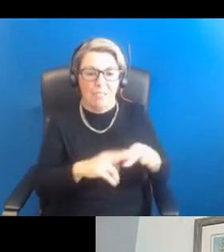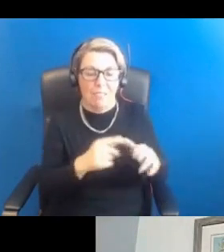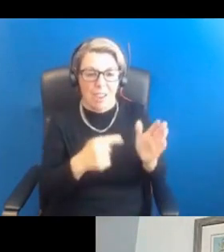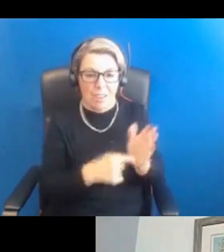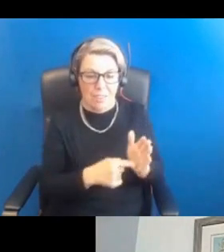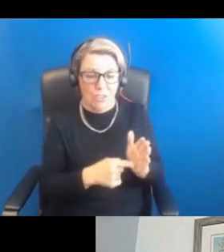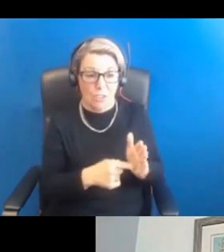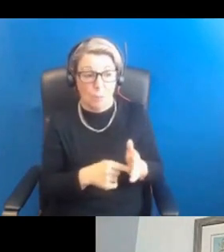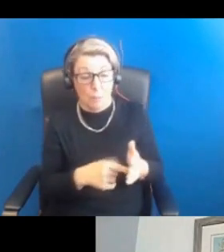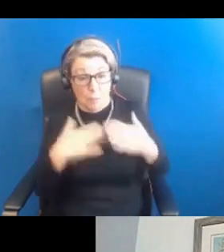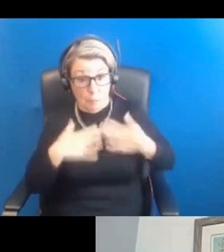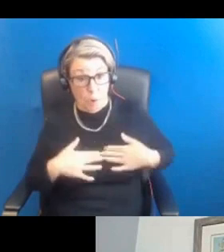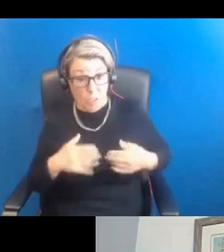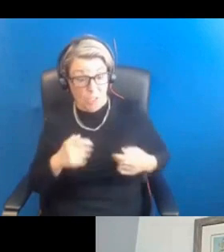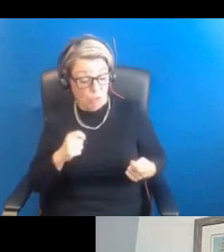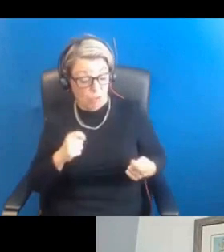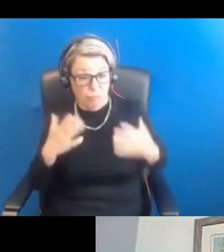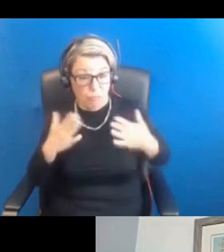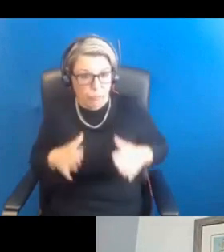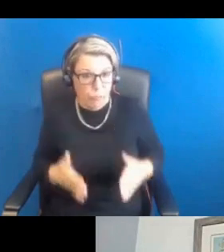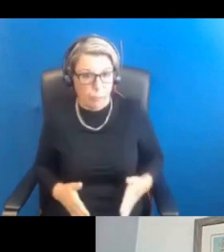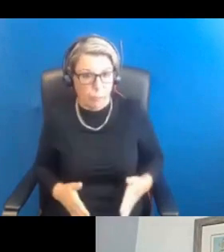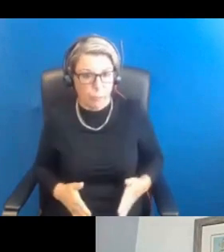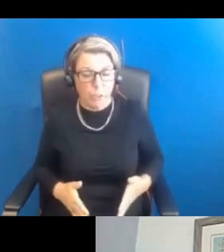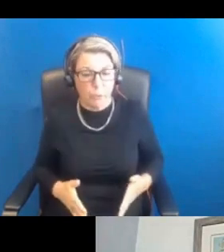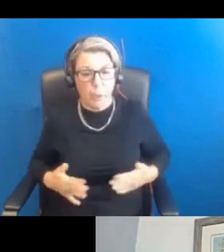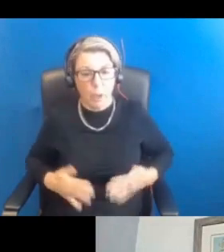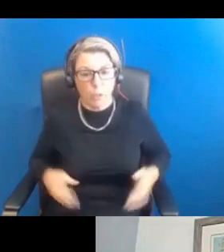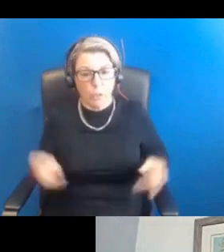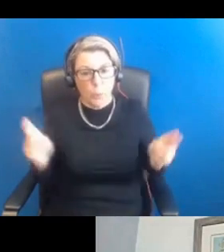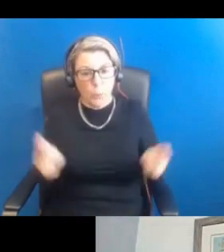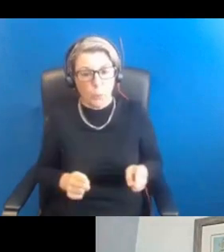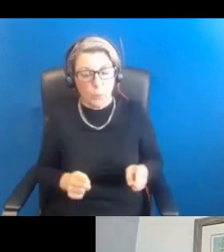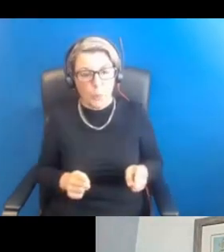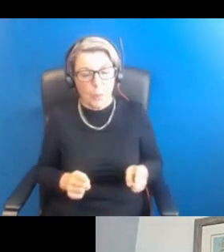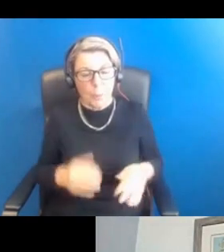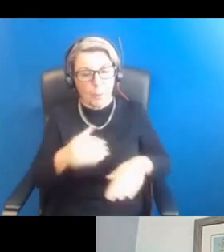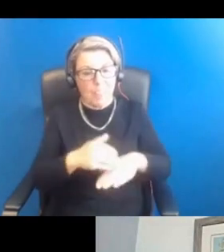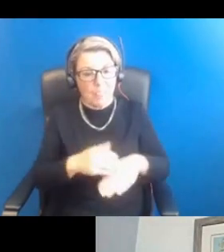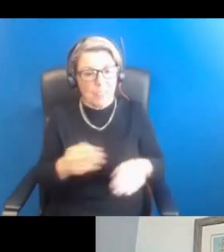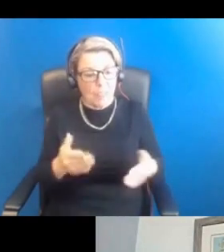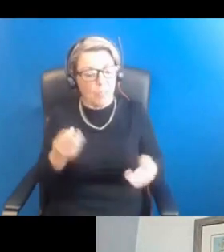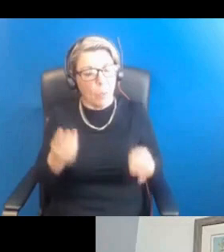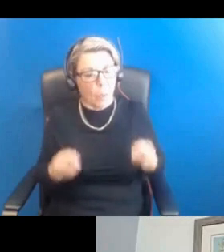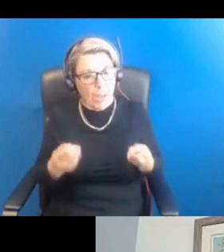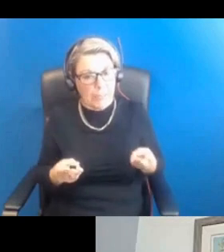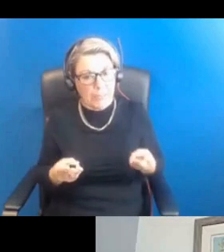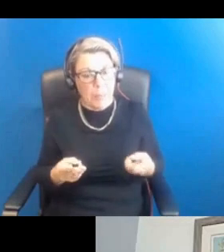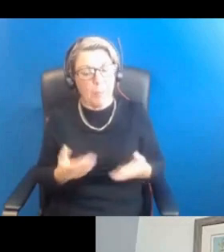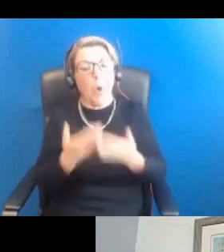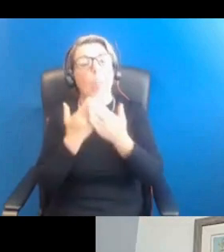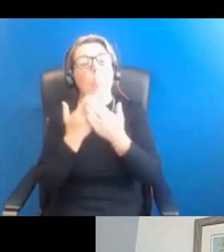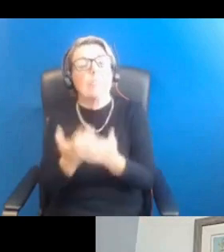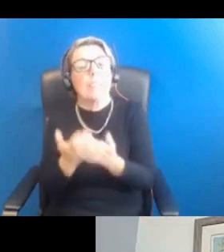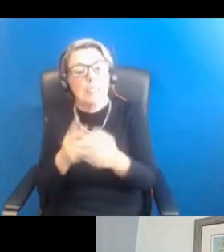shape changes. They'll maybe lose some clothes sizes without seeing the effect of weight. But all of the studies that have looked at